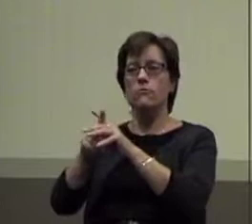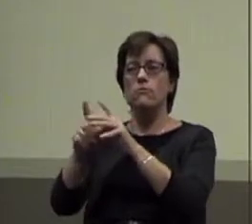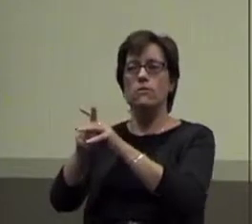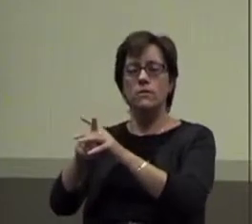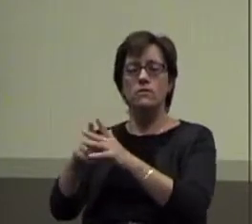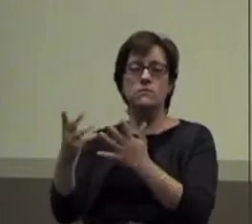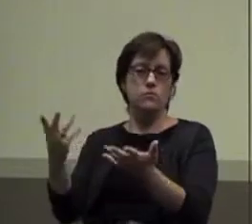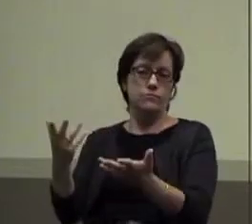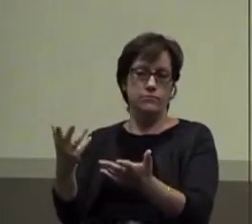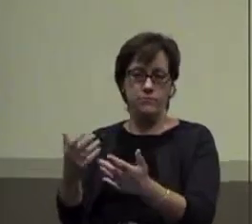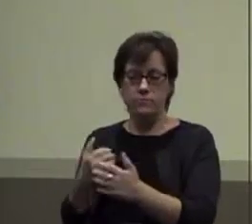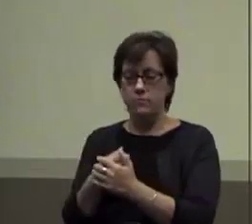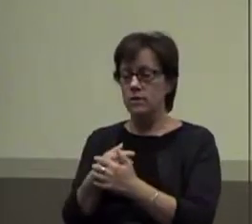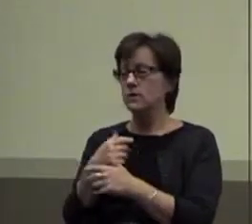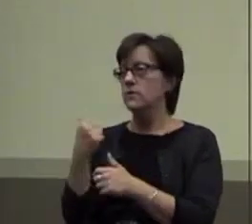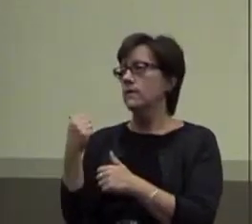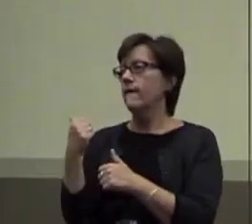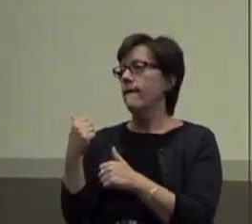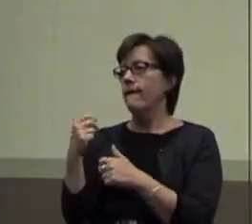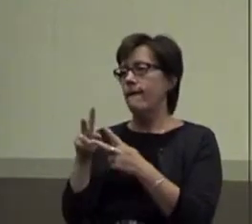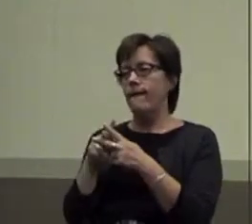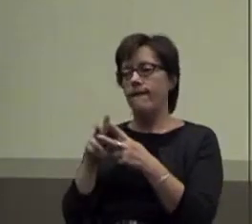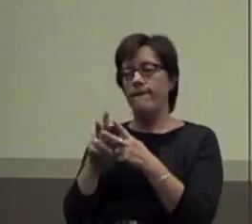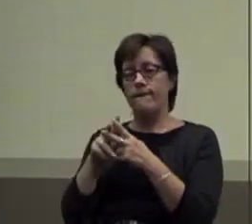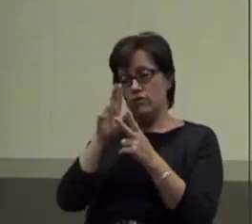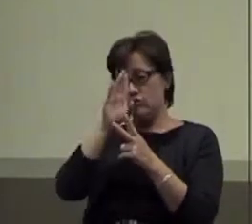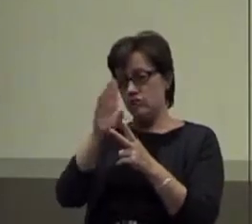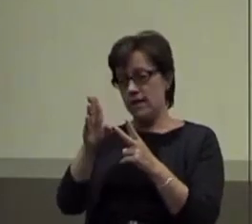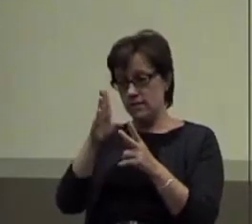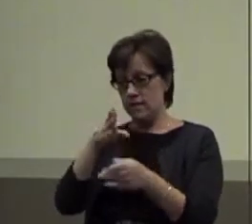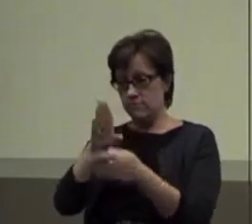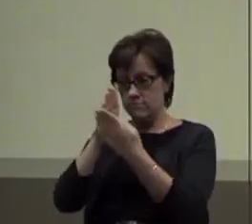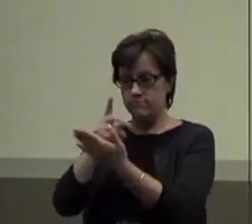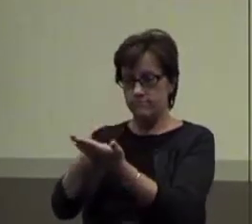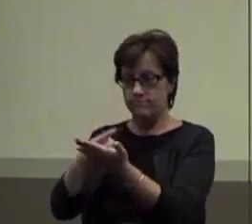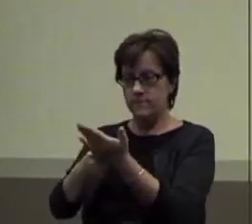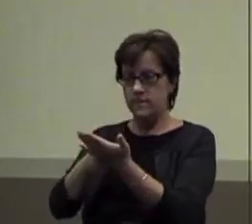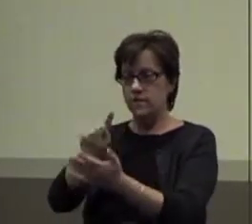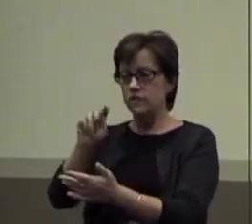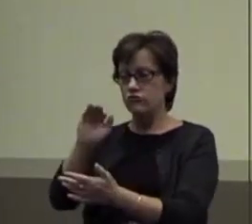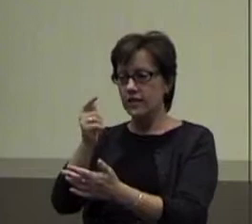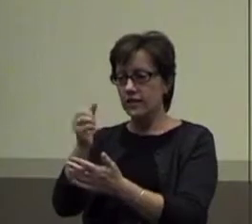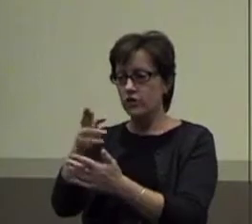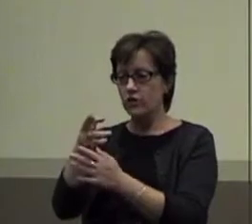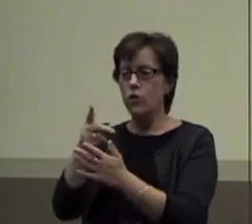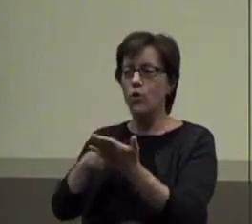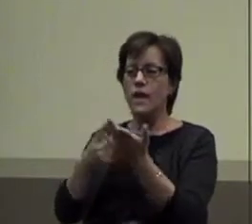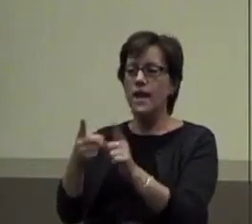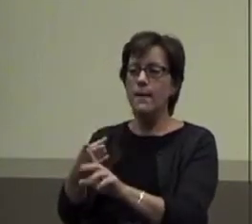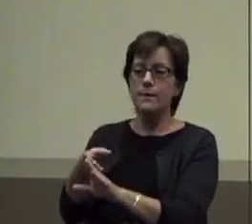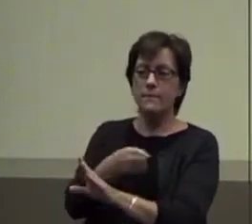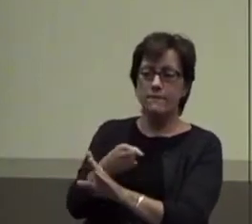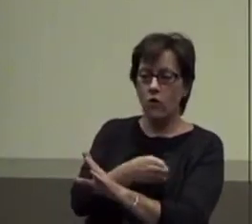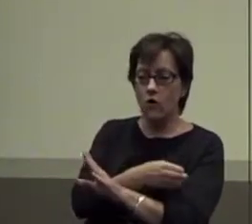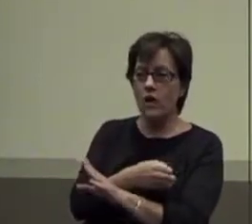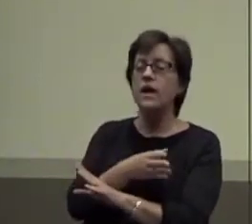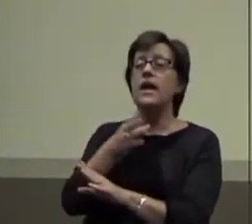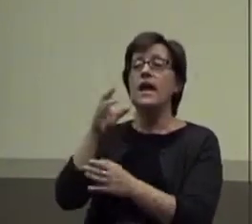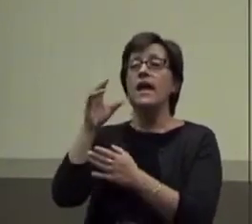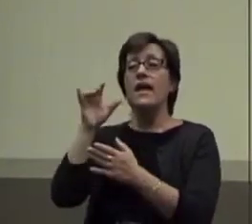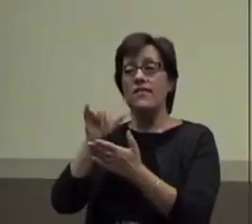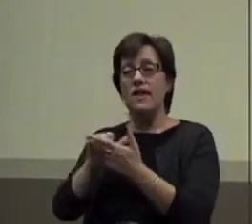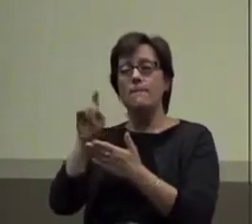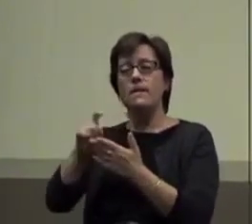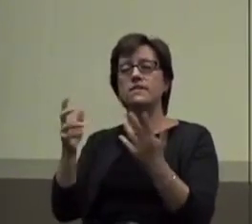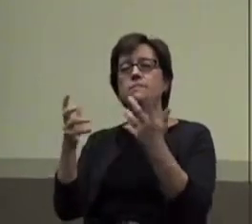So our two rules are right here. Directly address the triggers. And, of course, it has to match the function of behavior. So the reason why we did